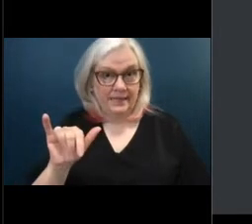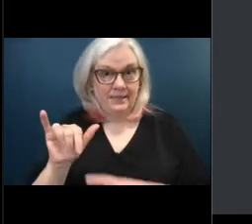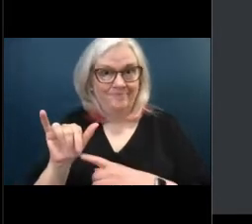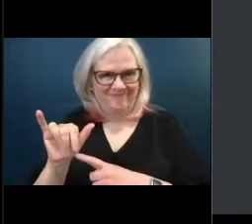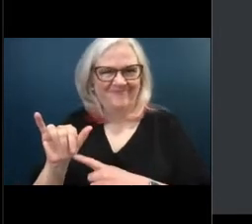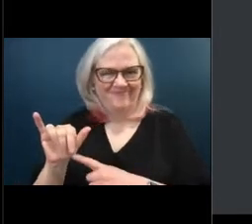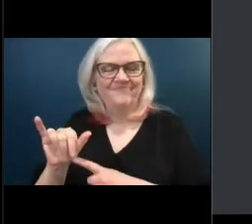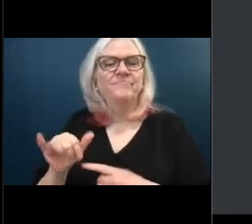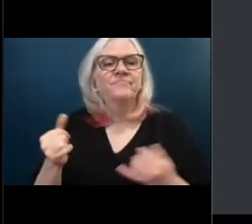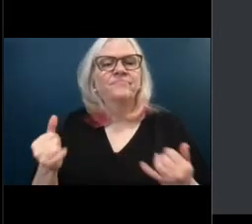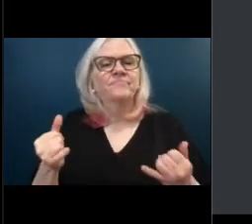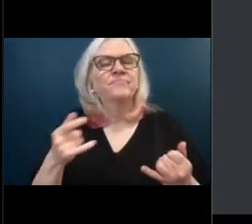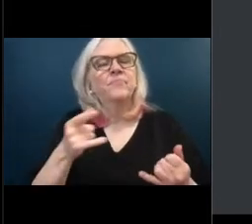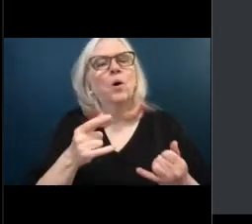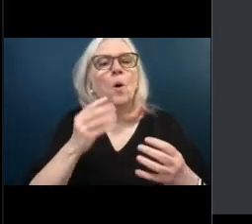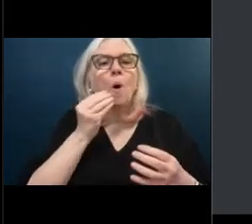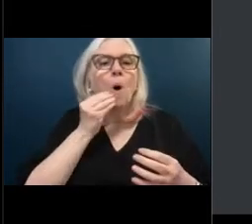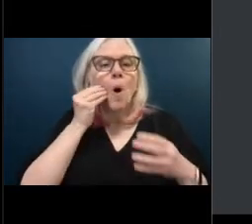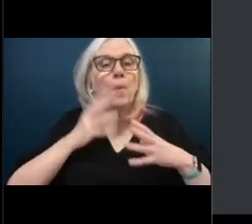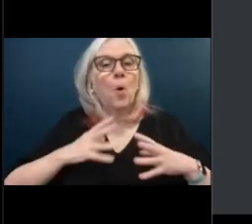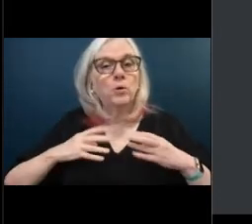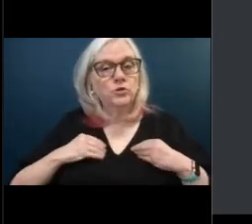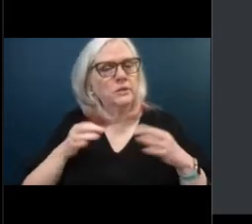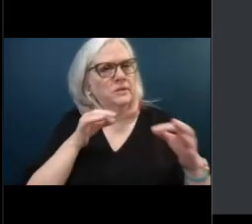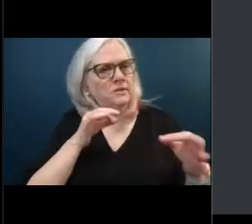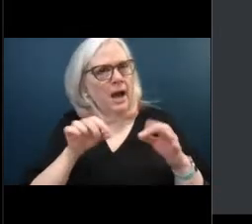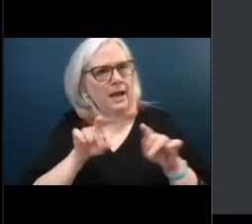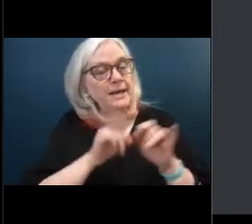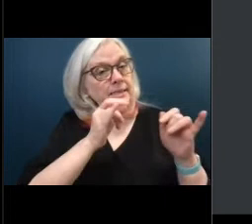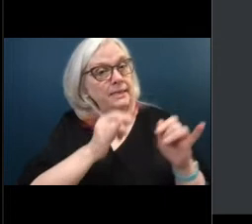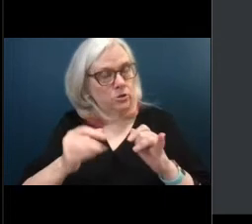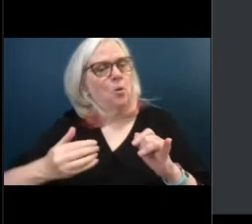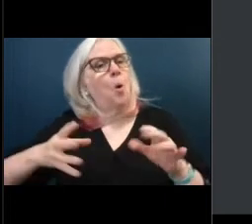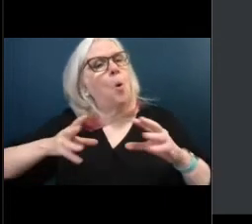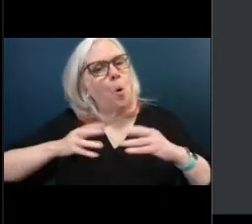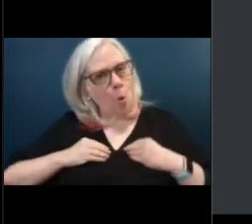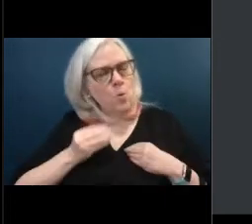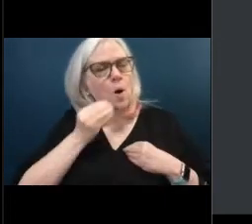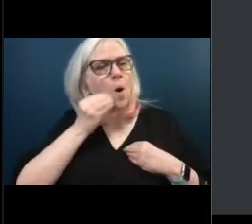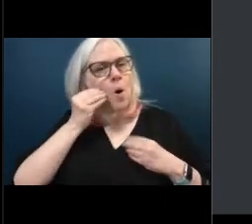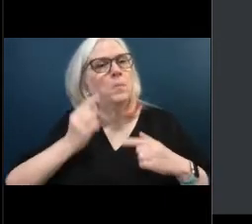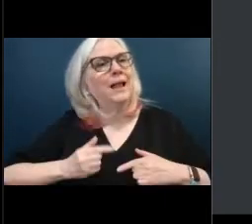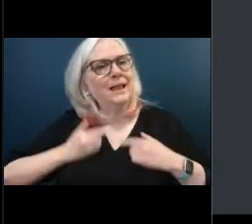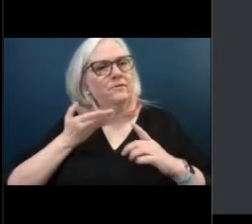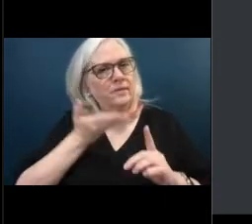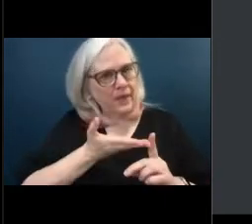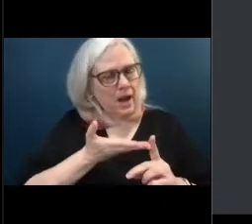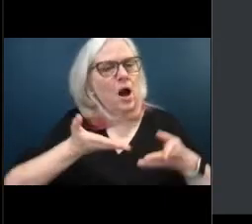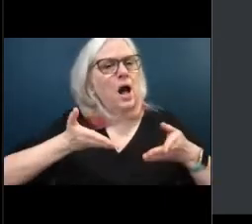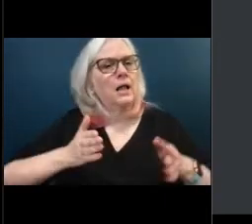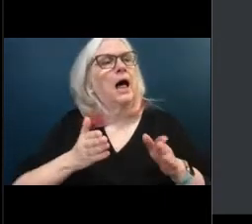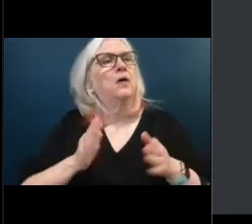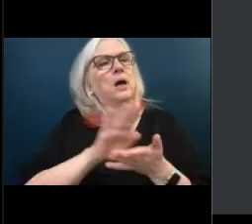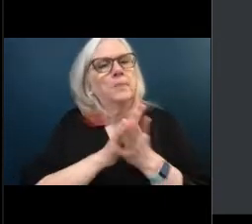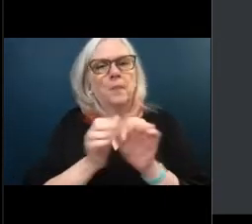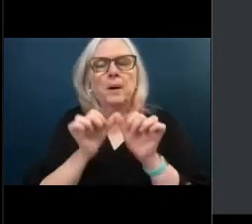follows. Whereas home ownership is defined as an individual owning a home in which they live, allowing them to become a permanent member of the